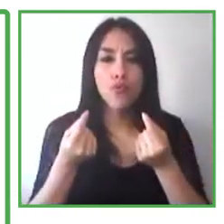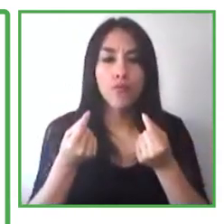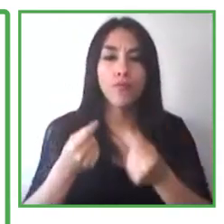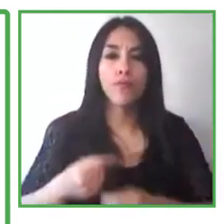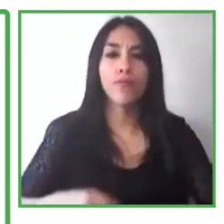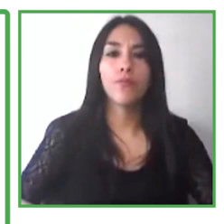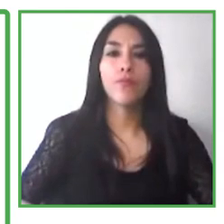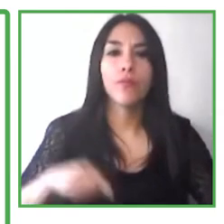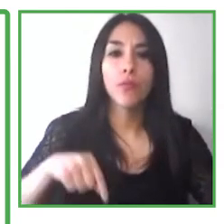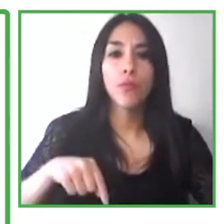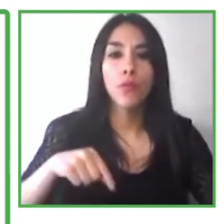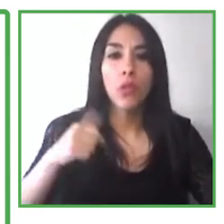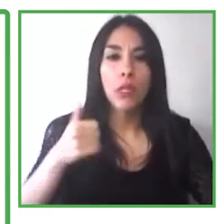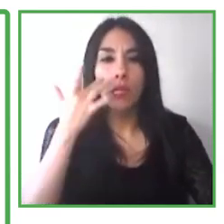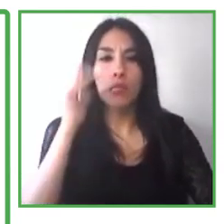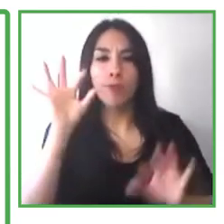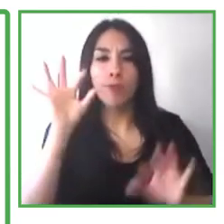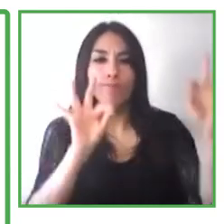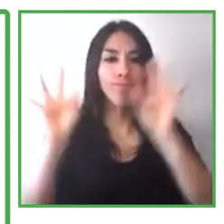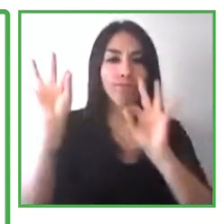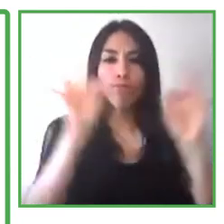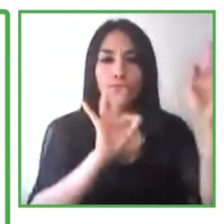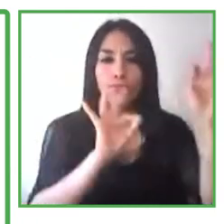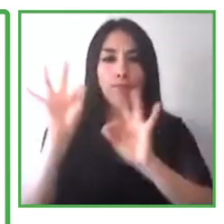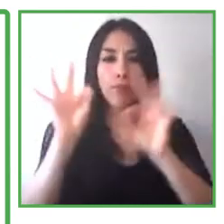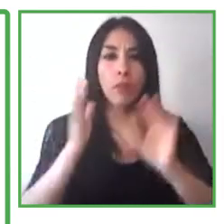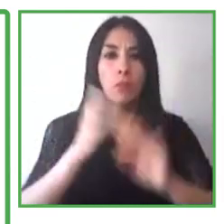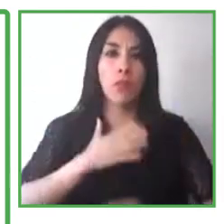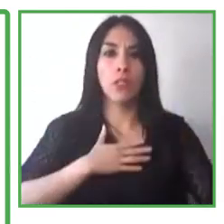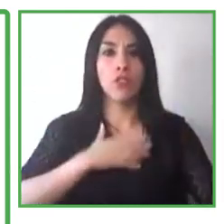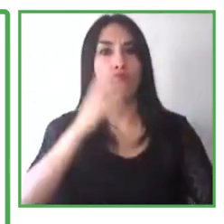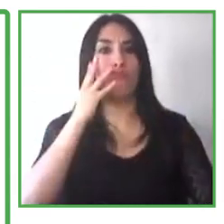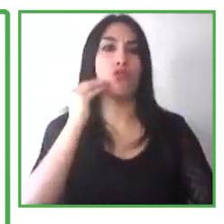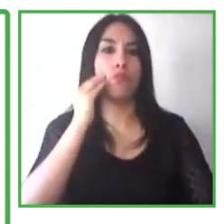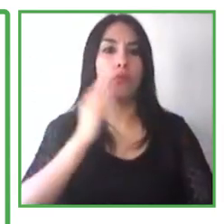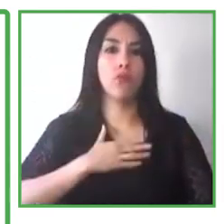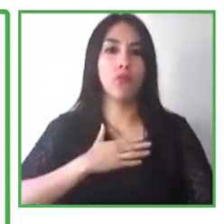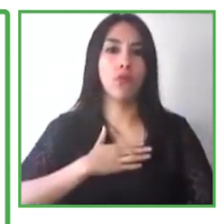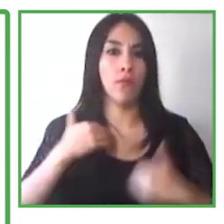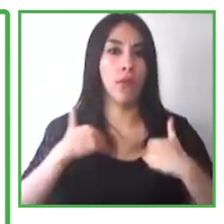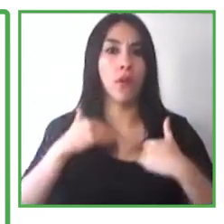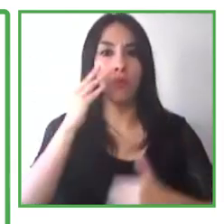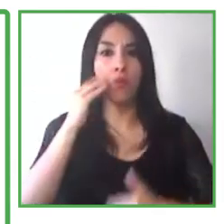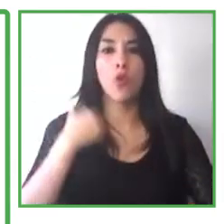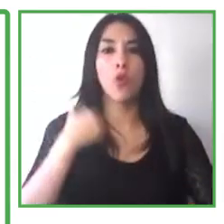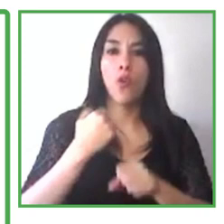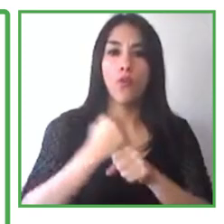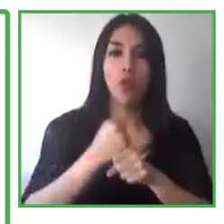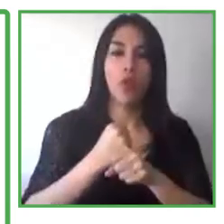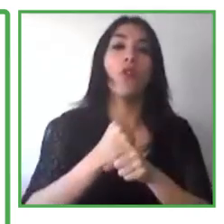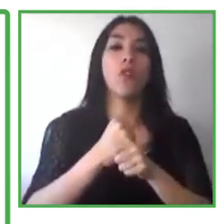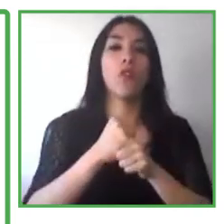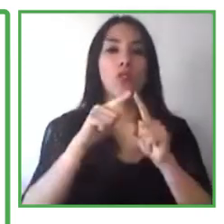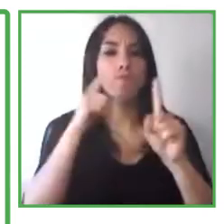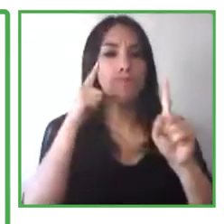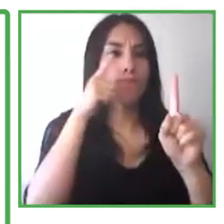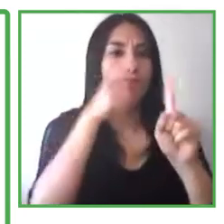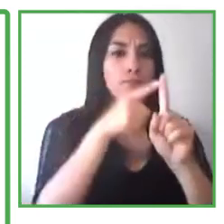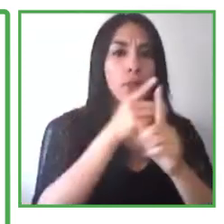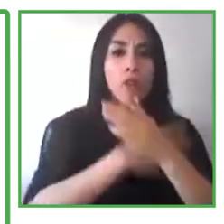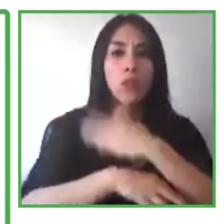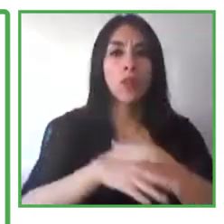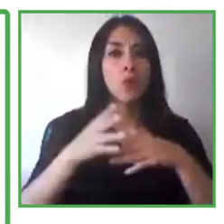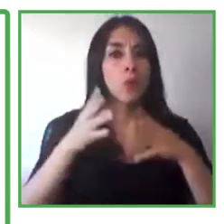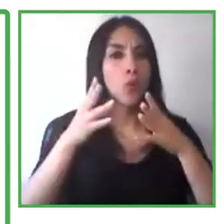for people with disabilities. We know there are millions of jobs in the information technology and information technology roles globally.